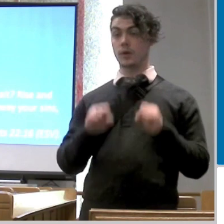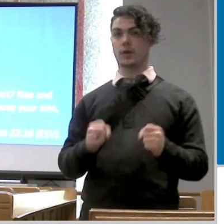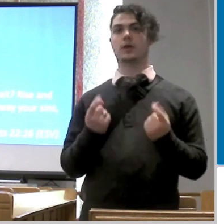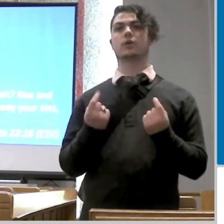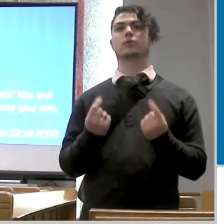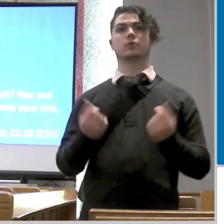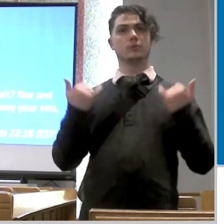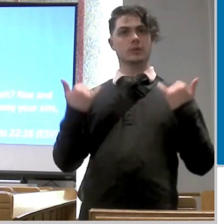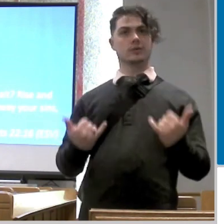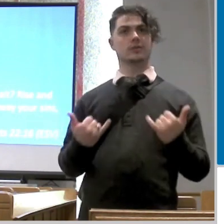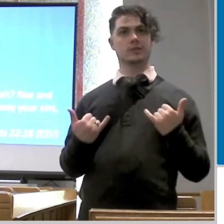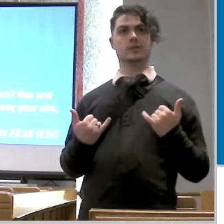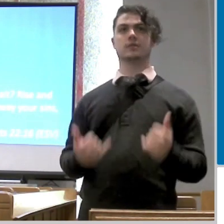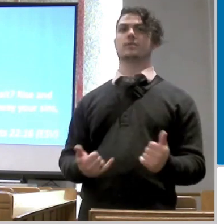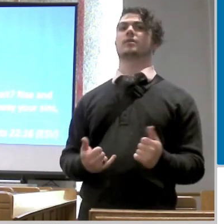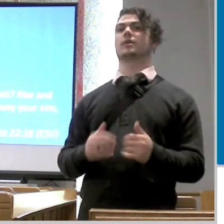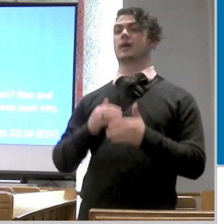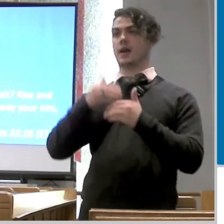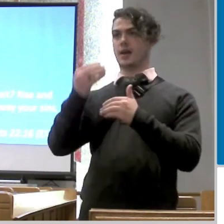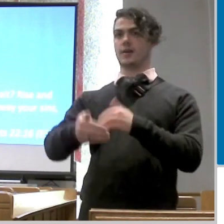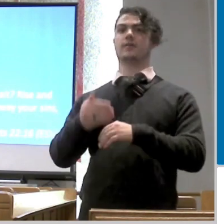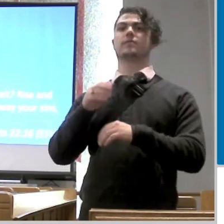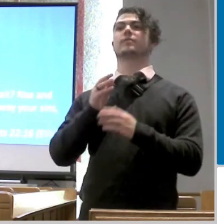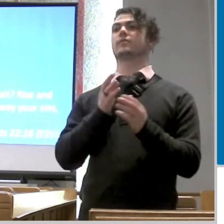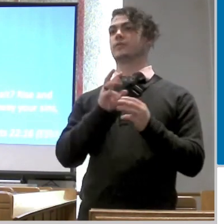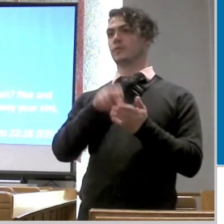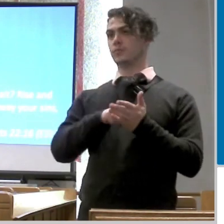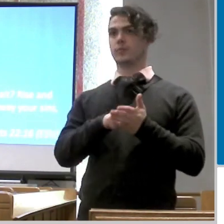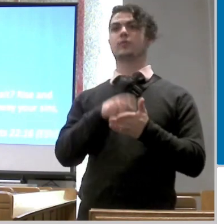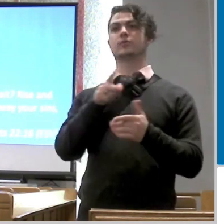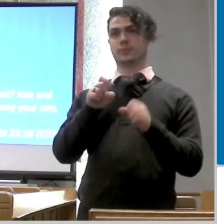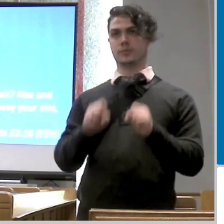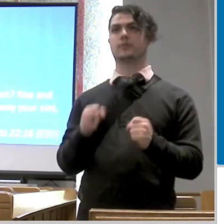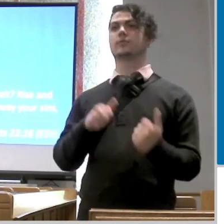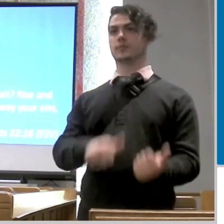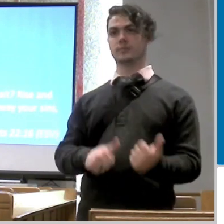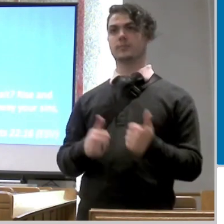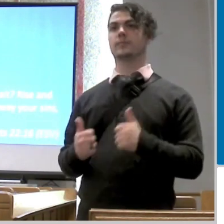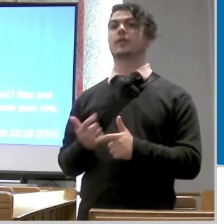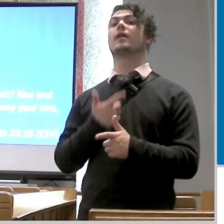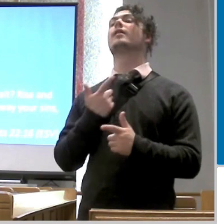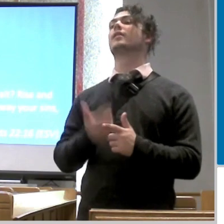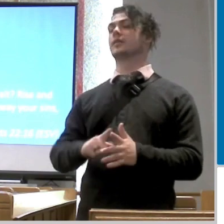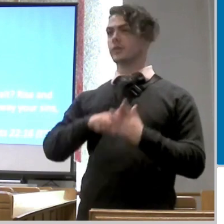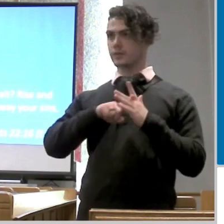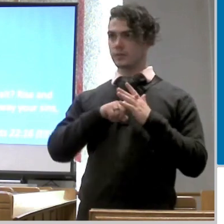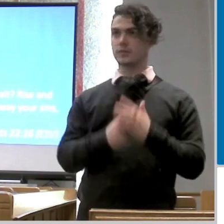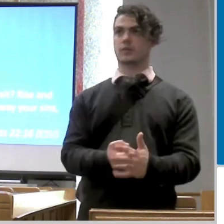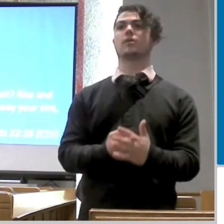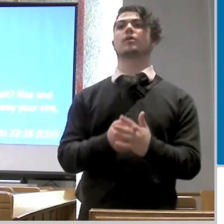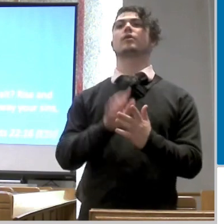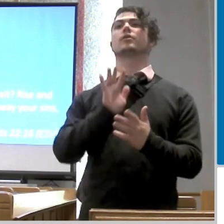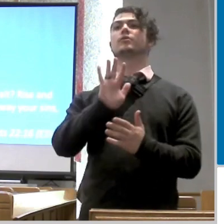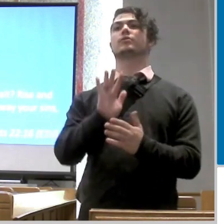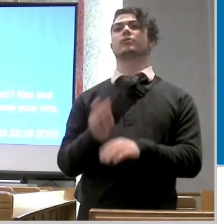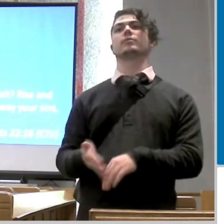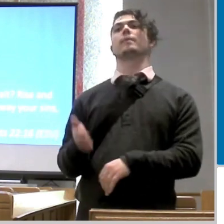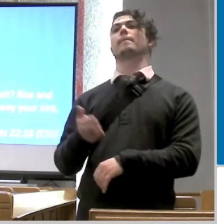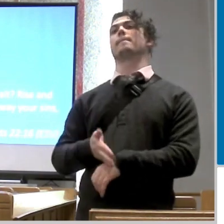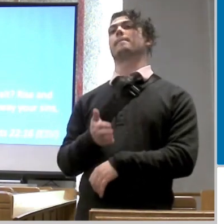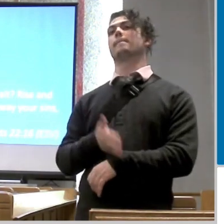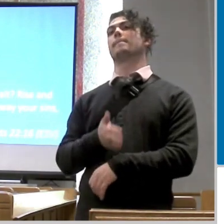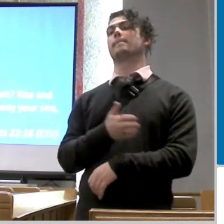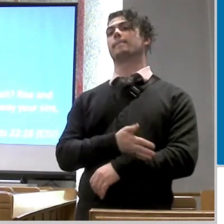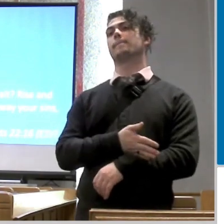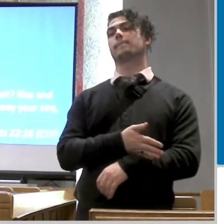happen today immediately following services you can get in the water and then you can start your transformation because you know what we're